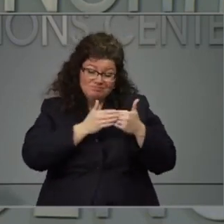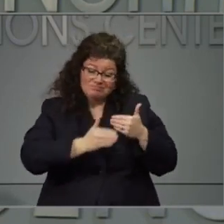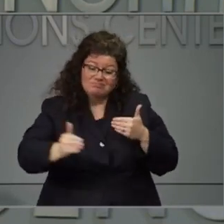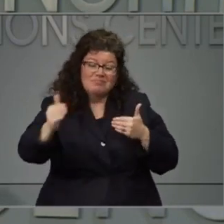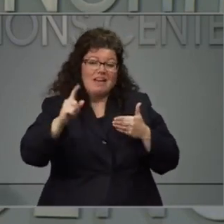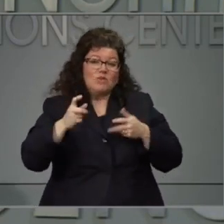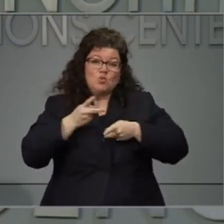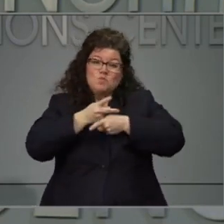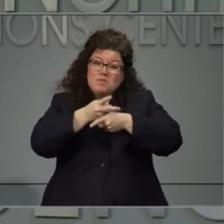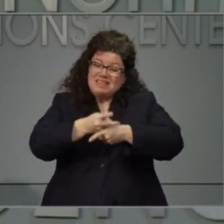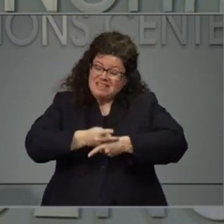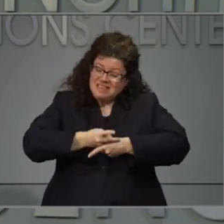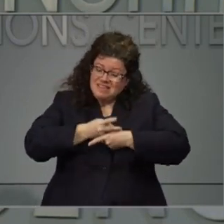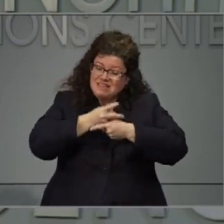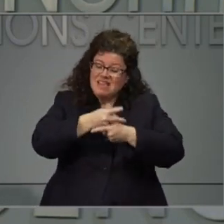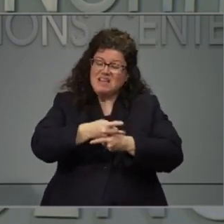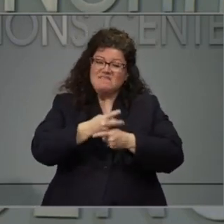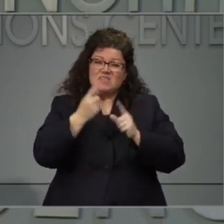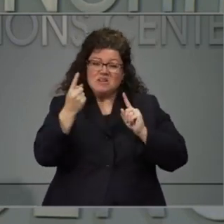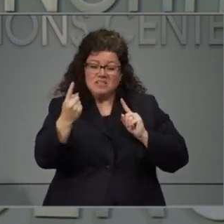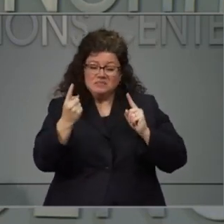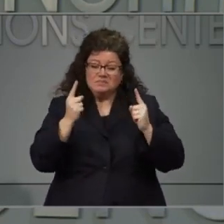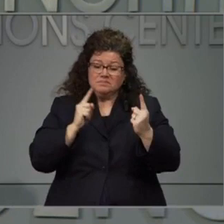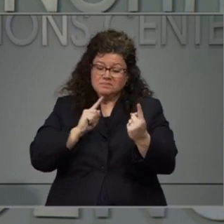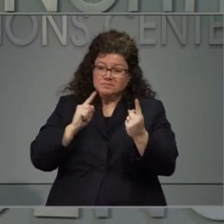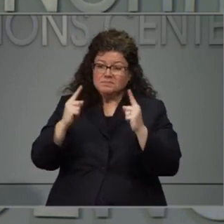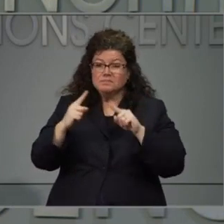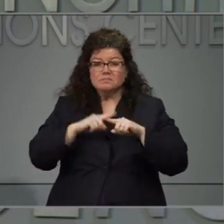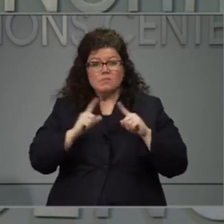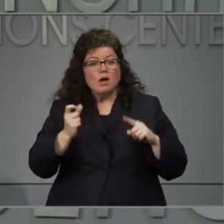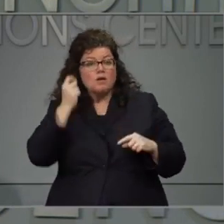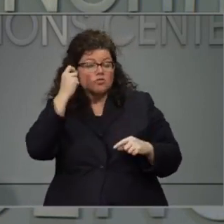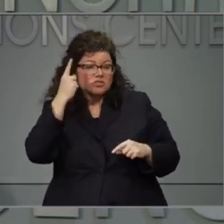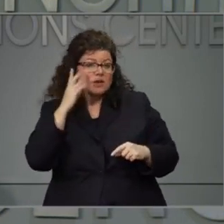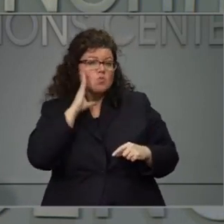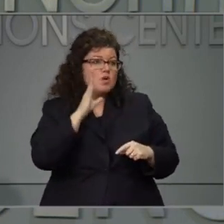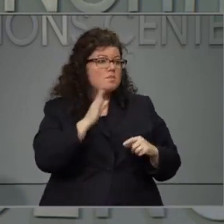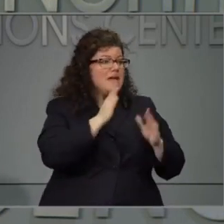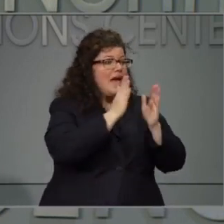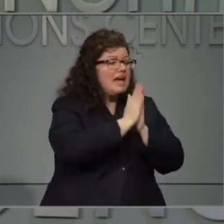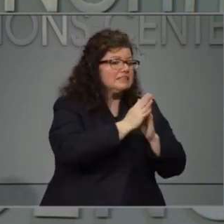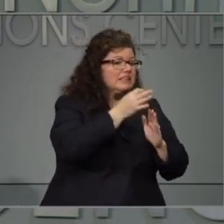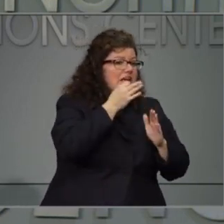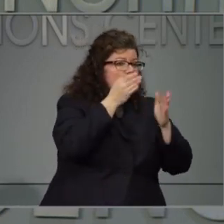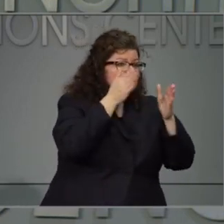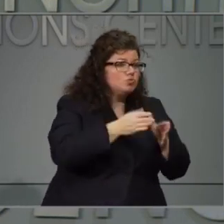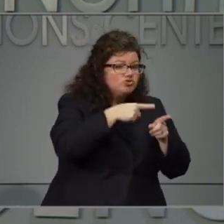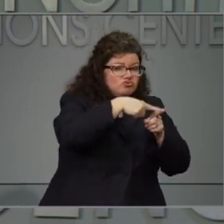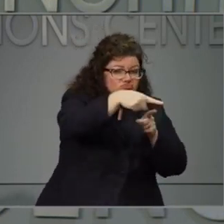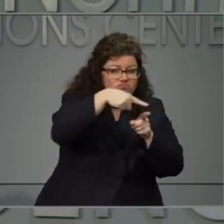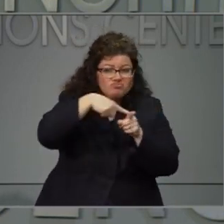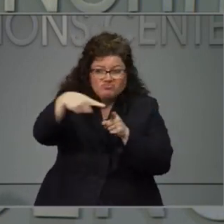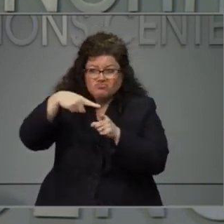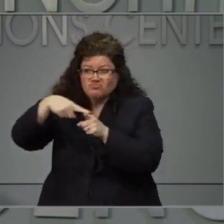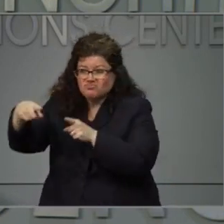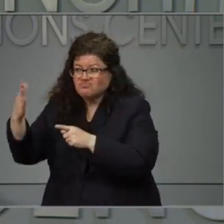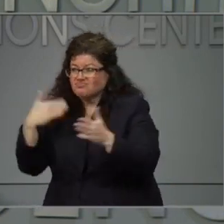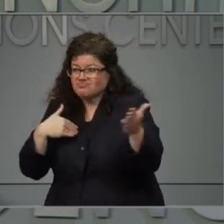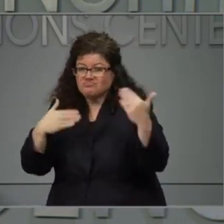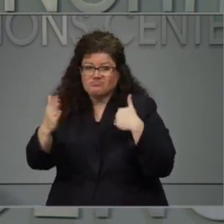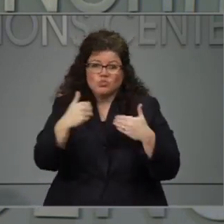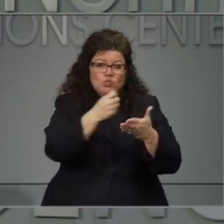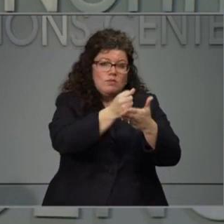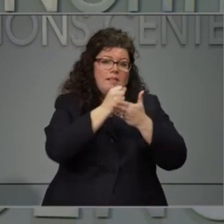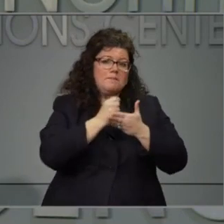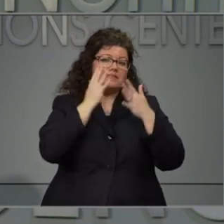making those decisions based upon consultation with all of those experts. And we will make the best decisions